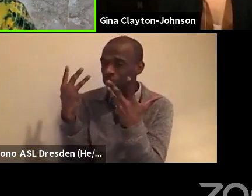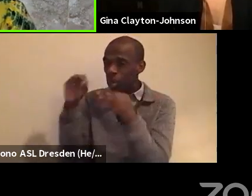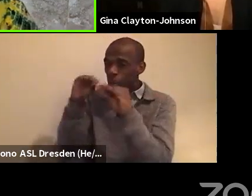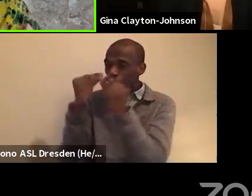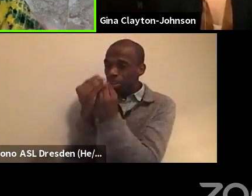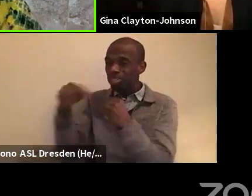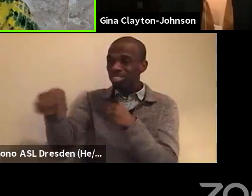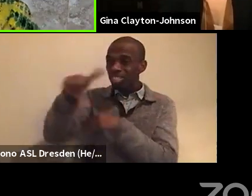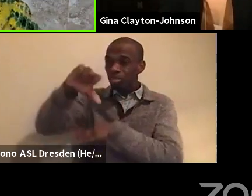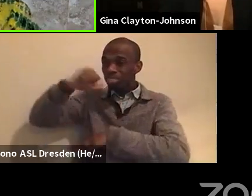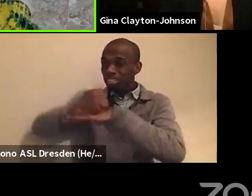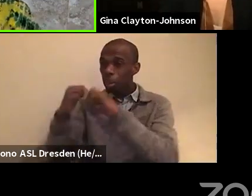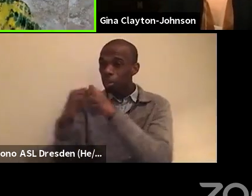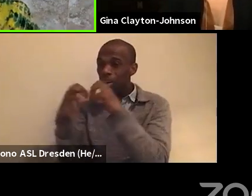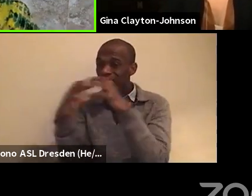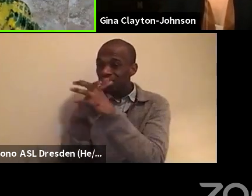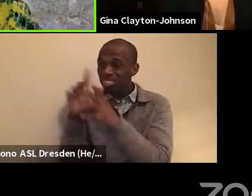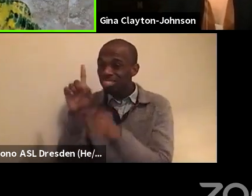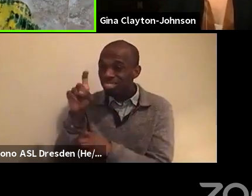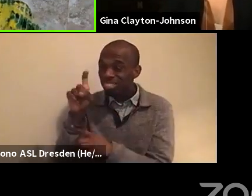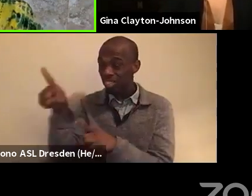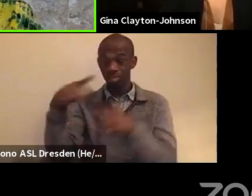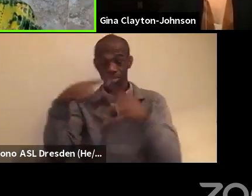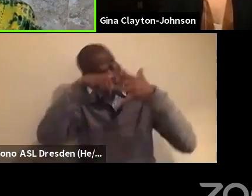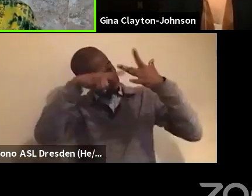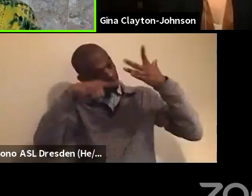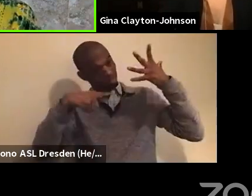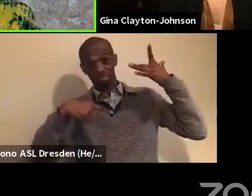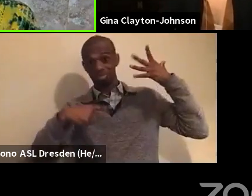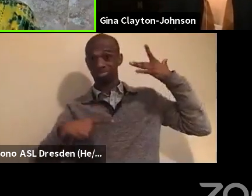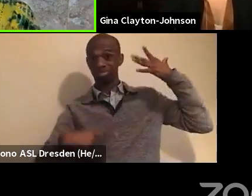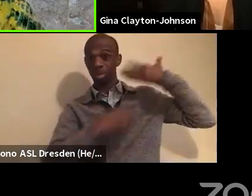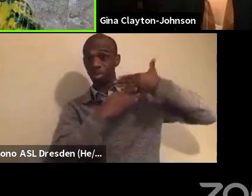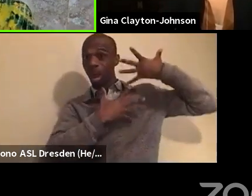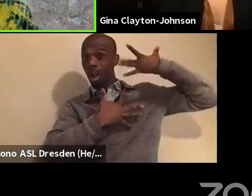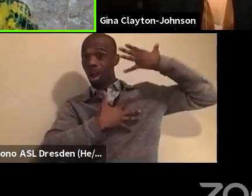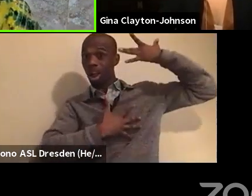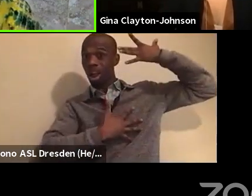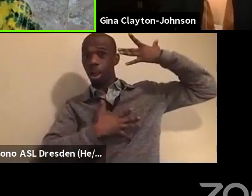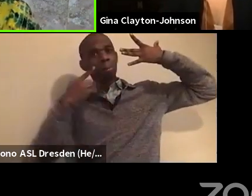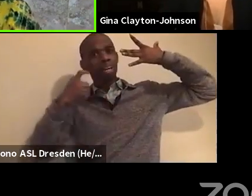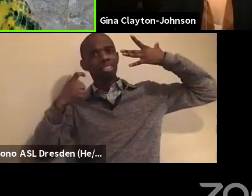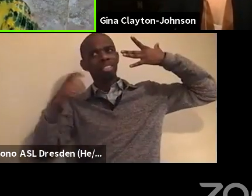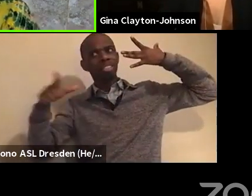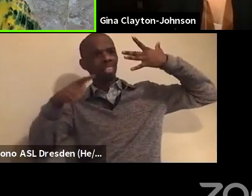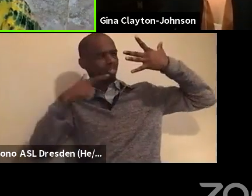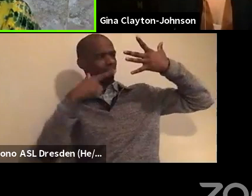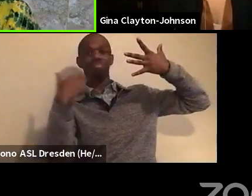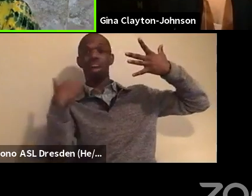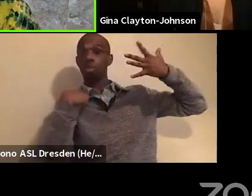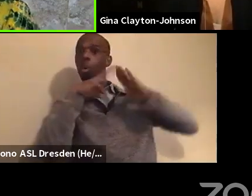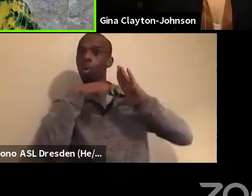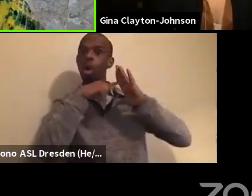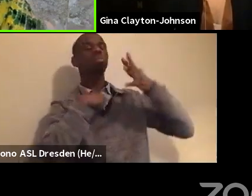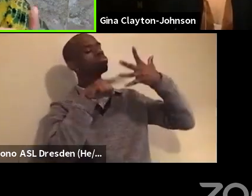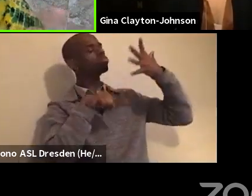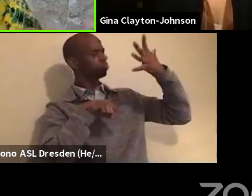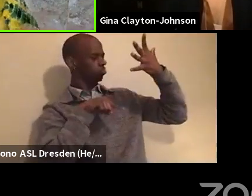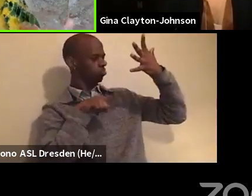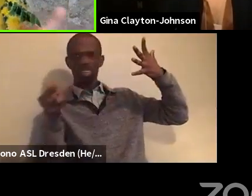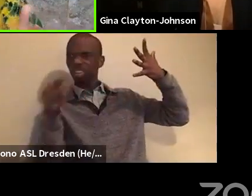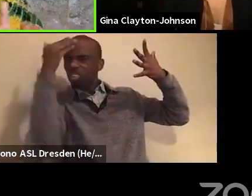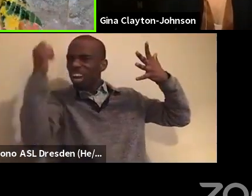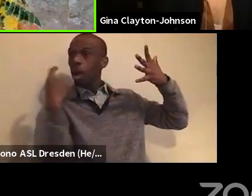bio, I'm like, she forgot about the coalition to end sheriff's violence, which actually predates dignity and power. Now